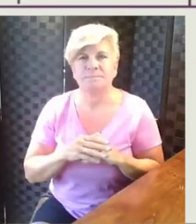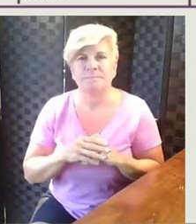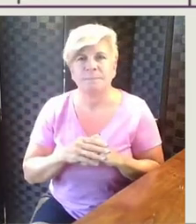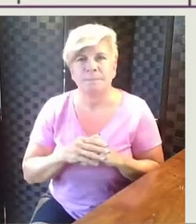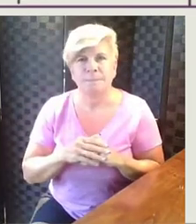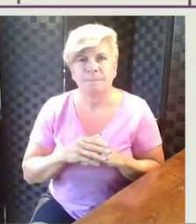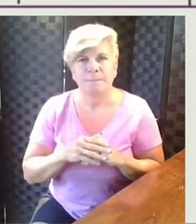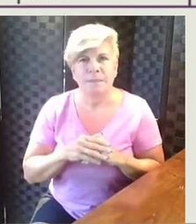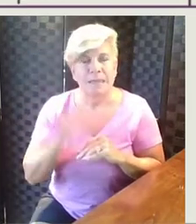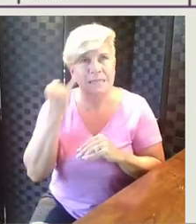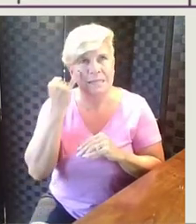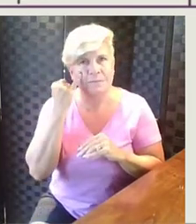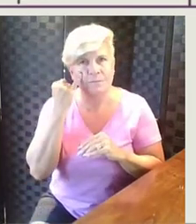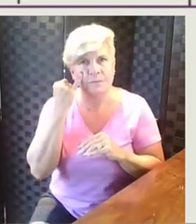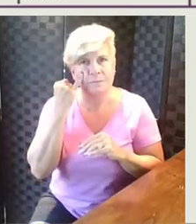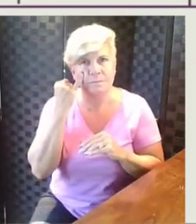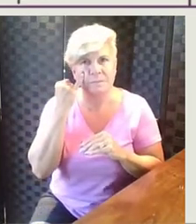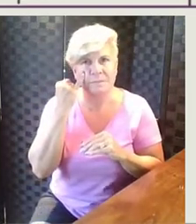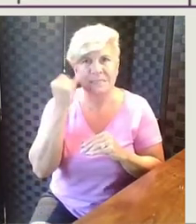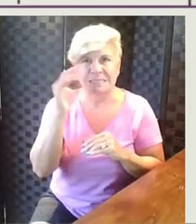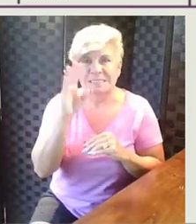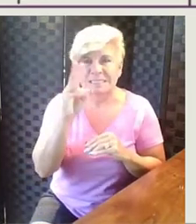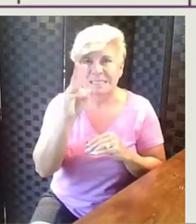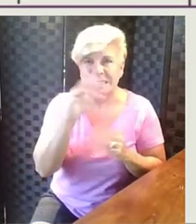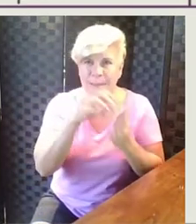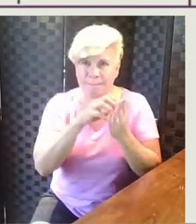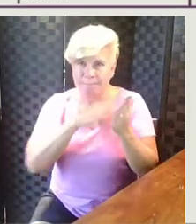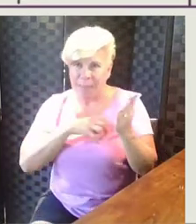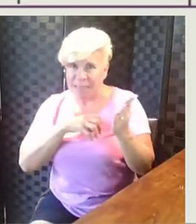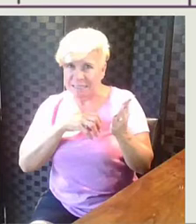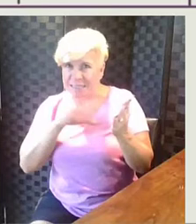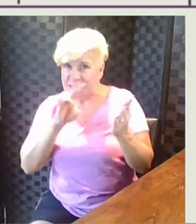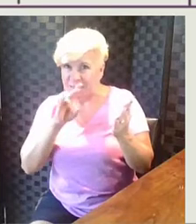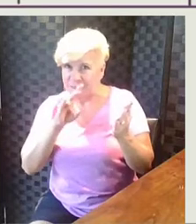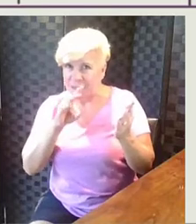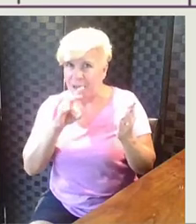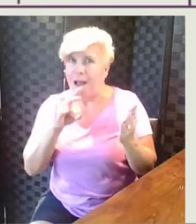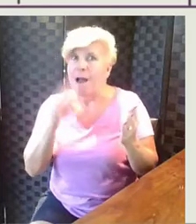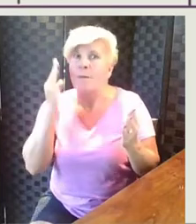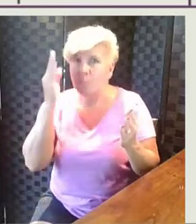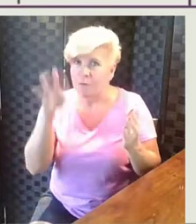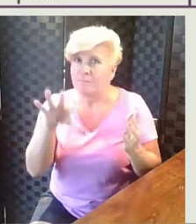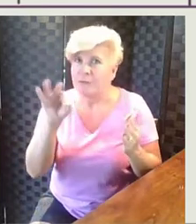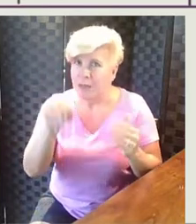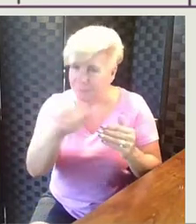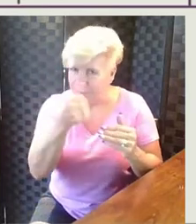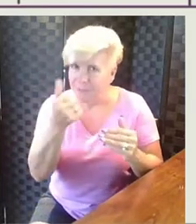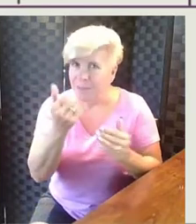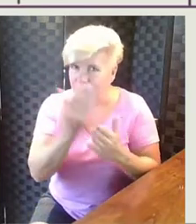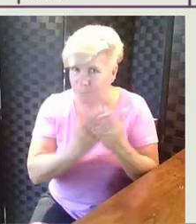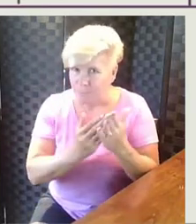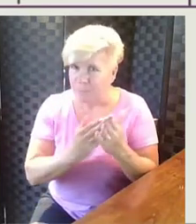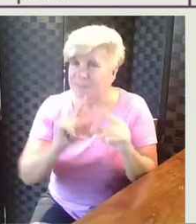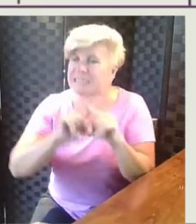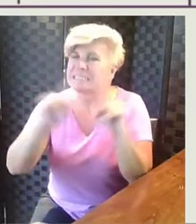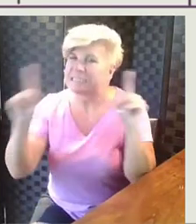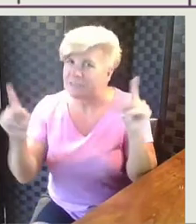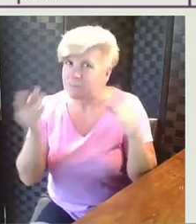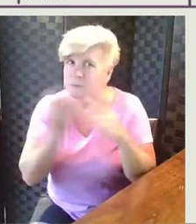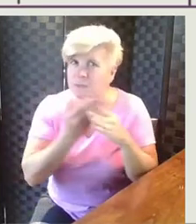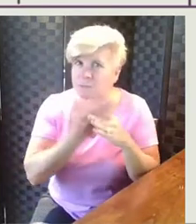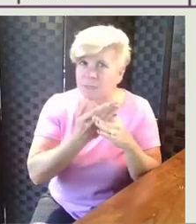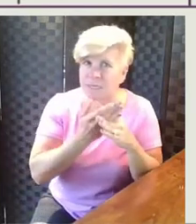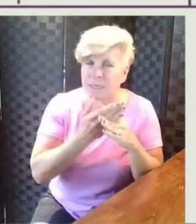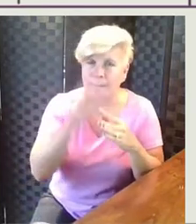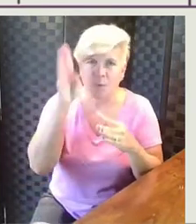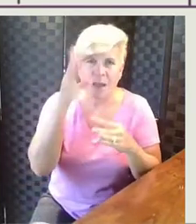If he takes seven away from sixteen, he knows he will find the other part, or the difference between his number